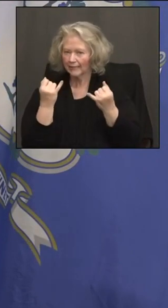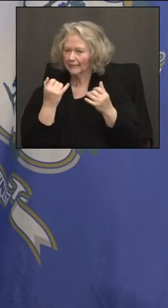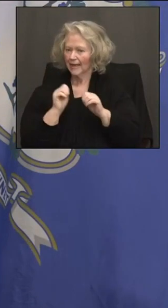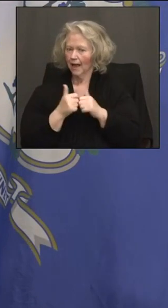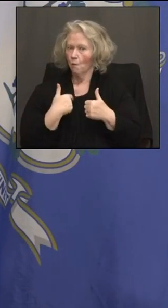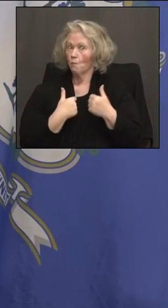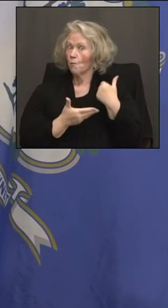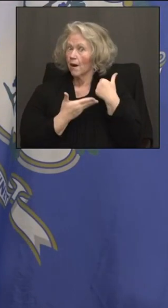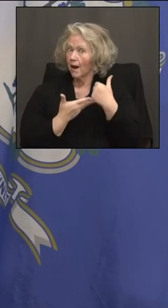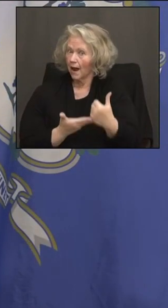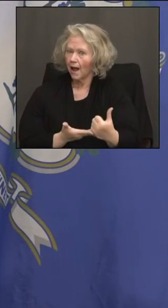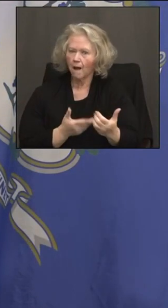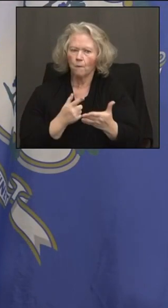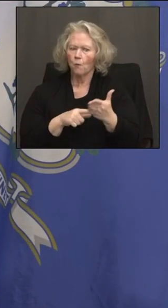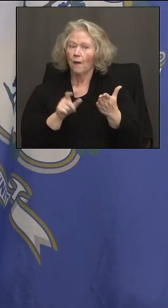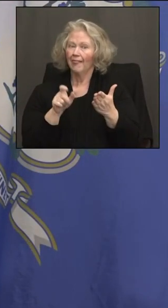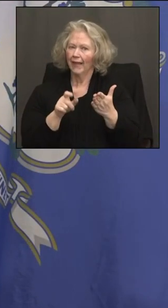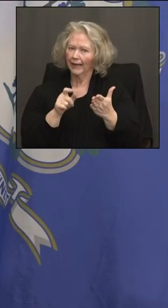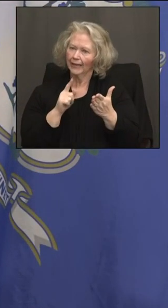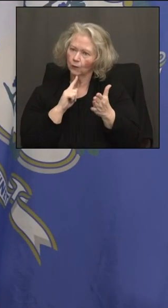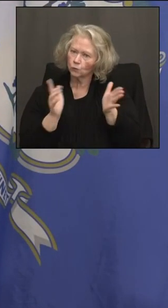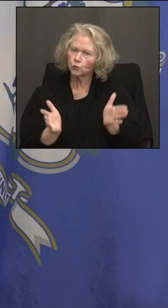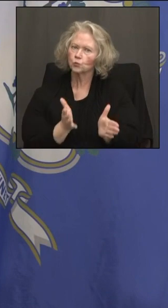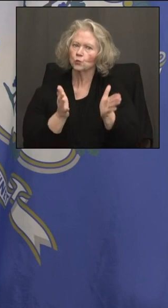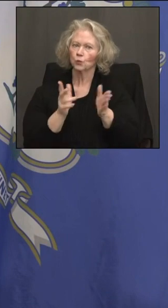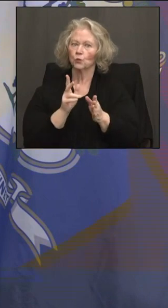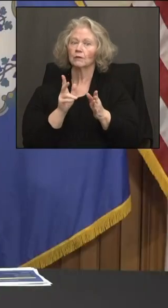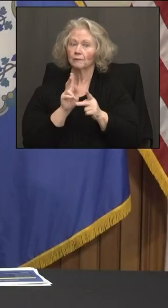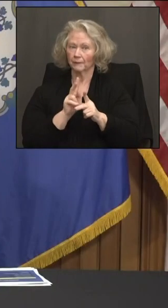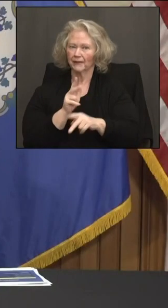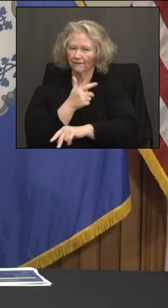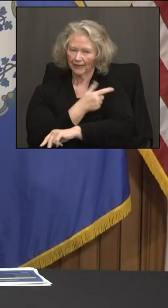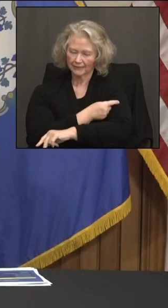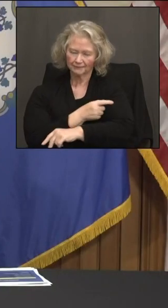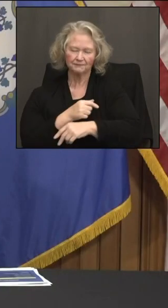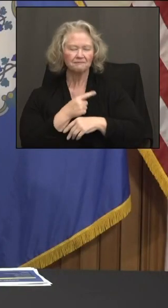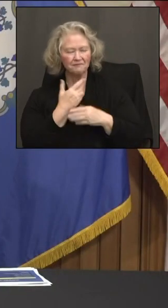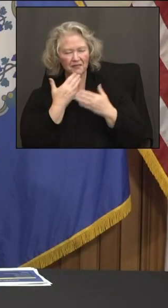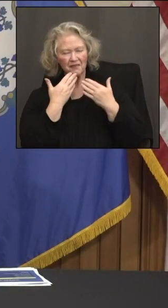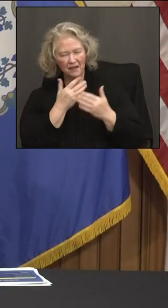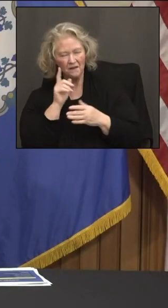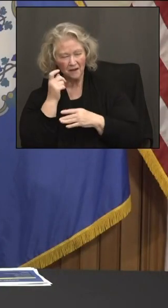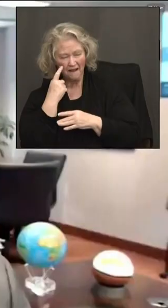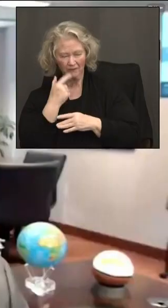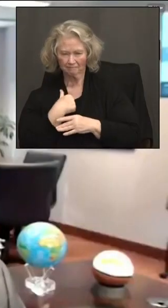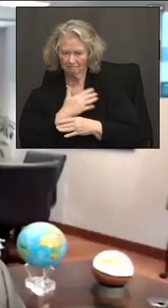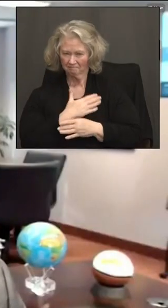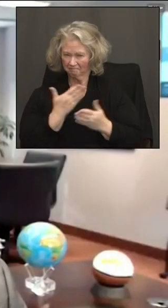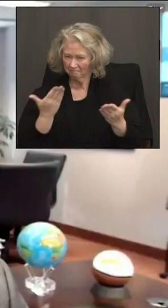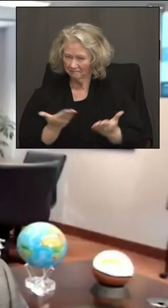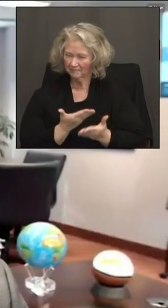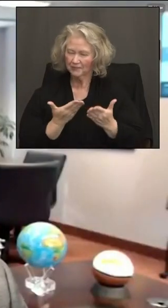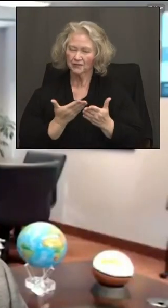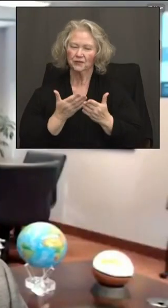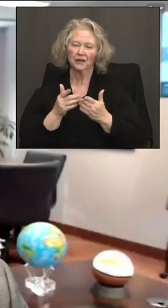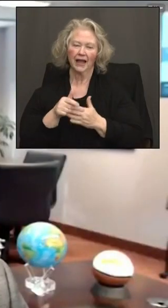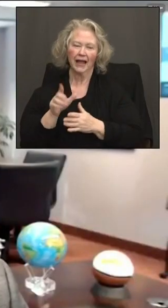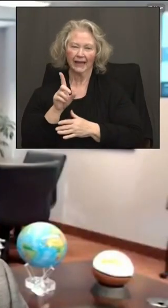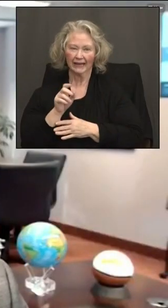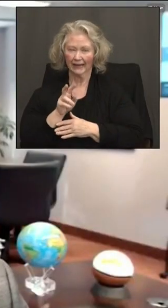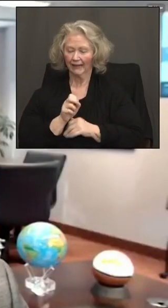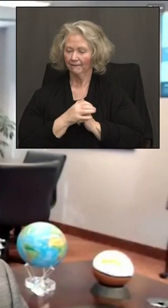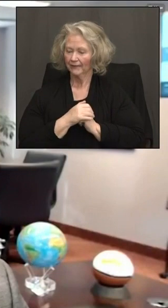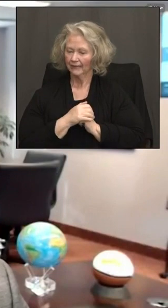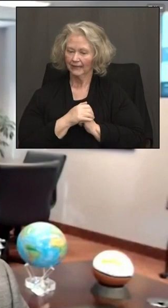you with and what they need to get all their employees vaccinated. Chris? Yeah, thanks, Governor. Great to be with you and Dave again, just two days